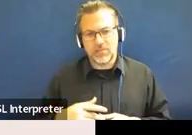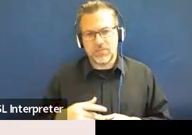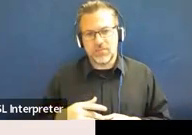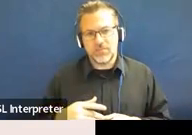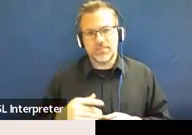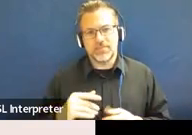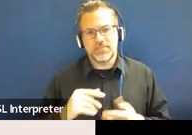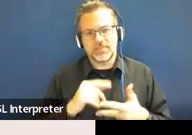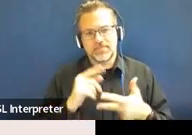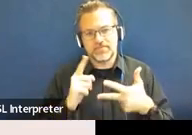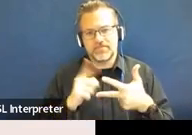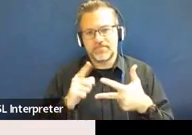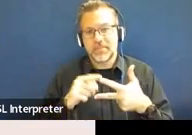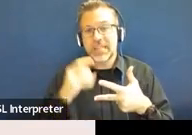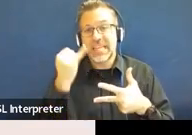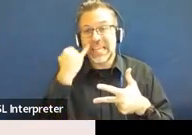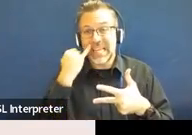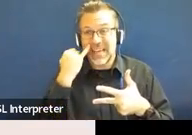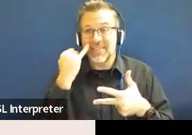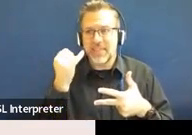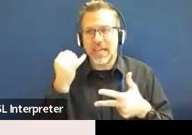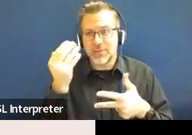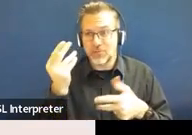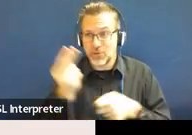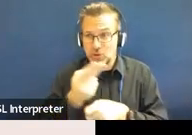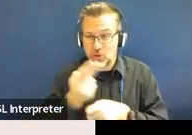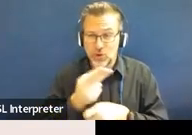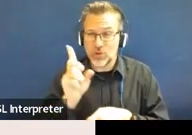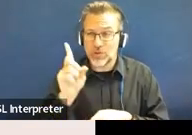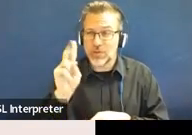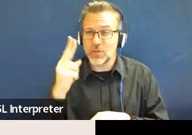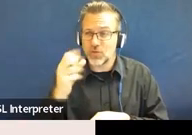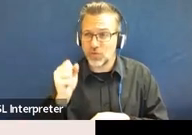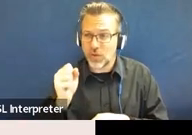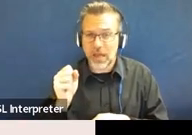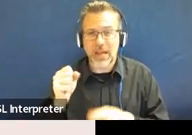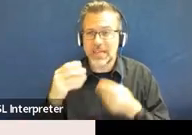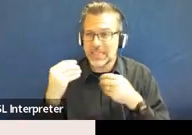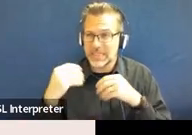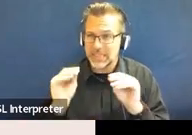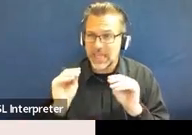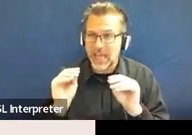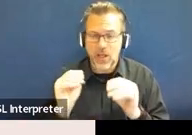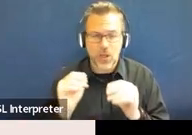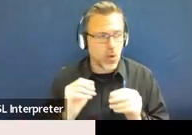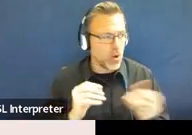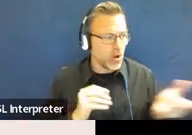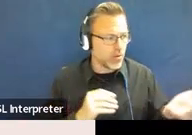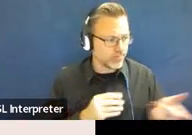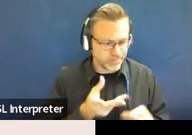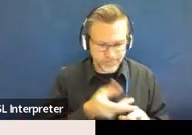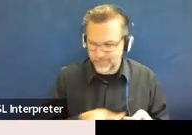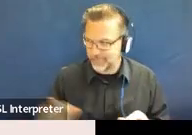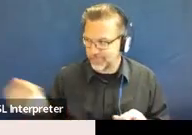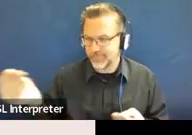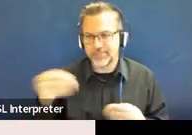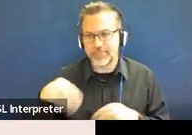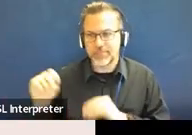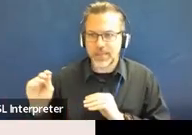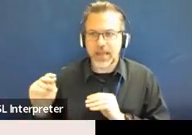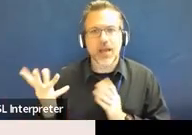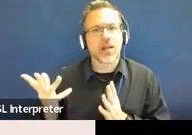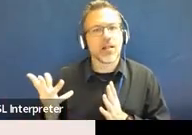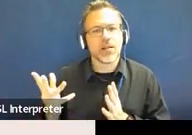possess or use illegal drugs or sell or solicit the sale of a controlled substance while at school on school